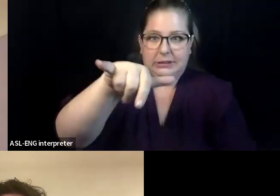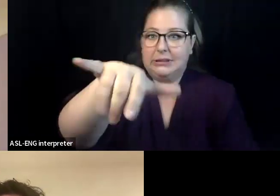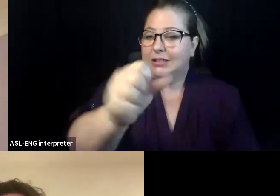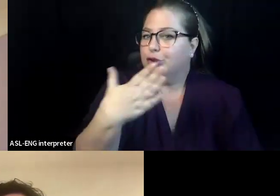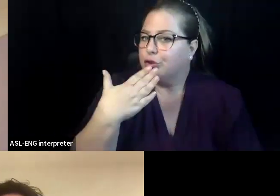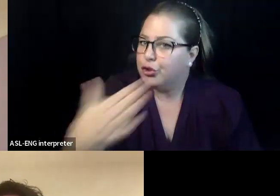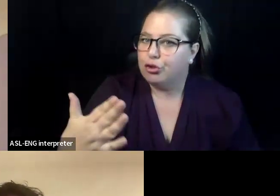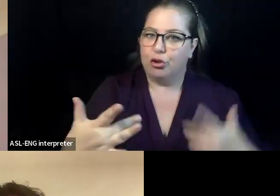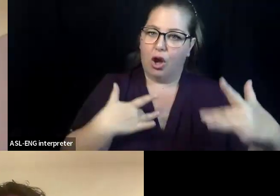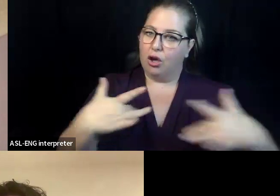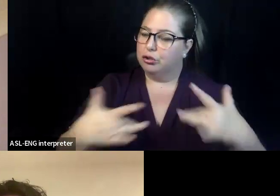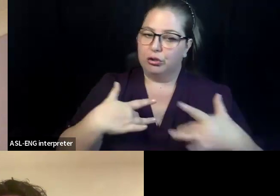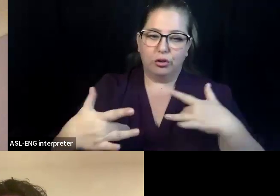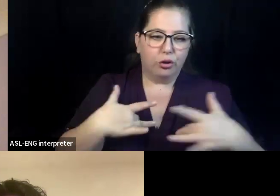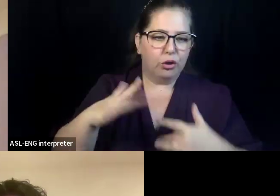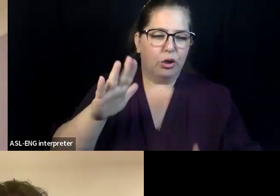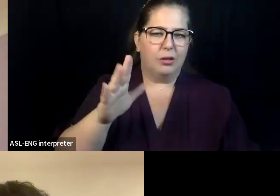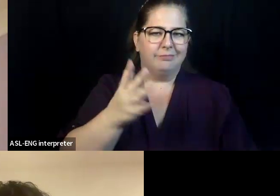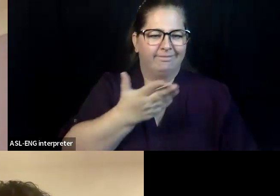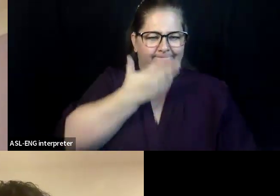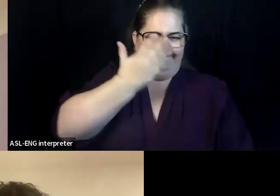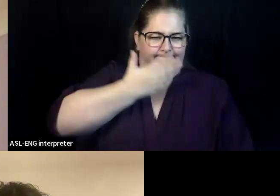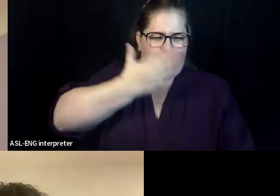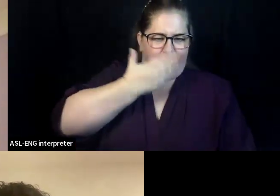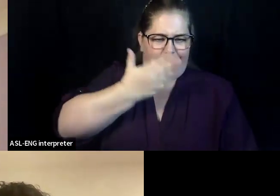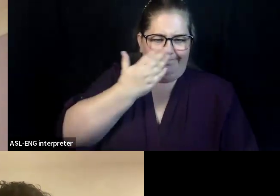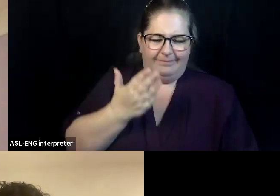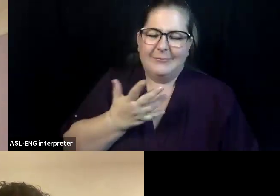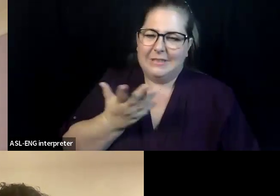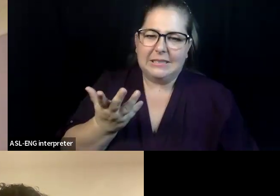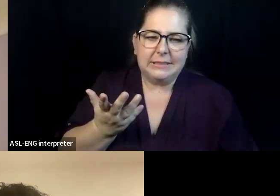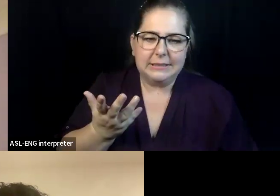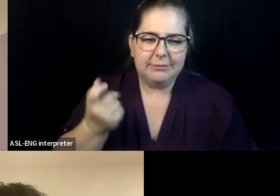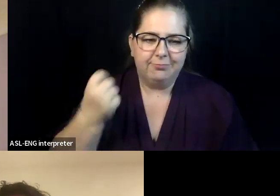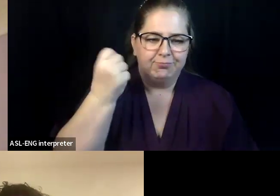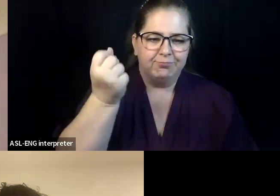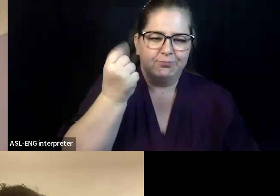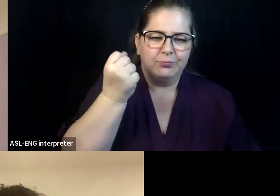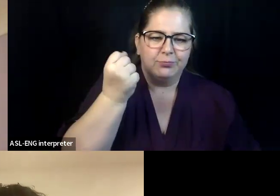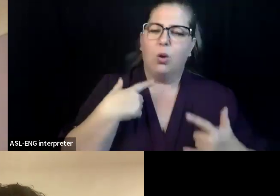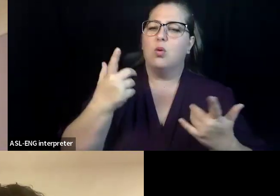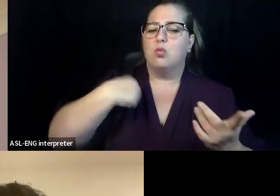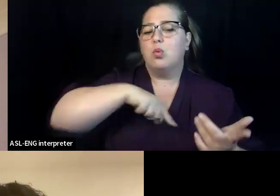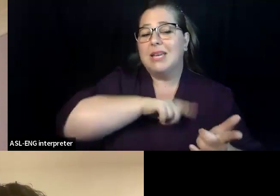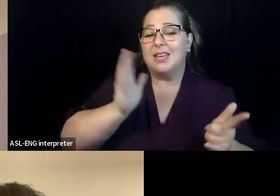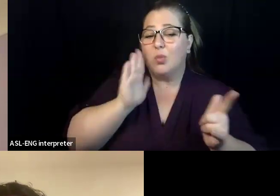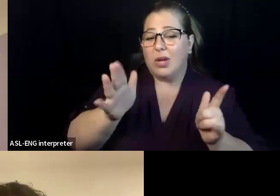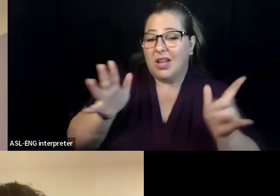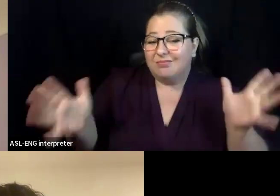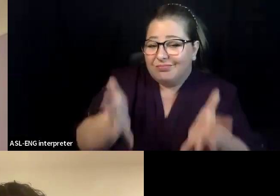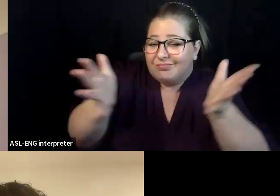at the very least encouraging folks, um, coming to events, um, not to wear these scented